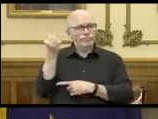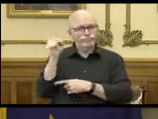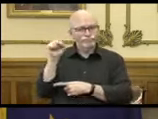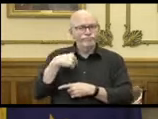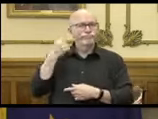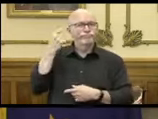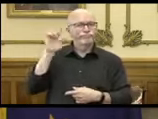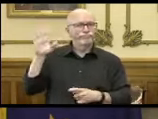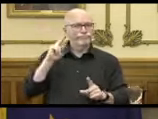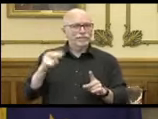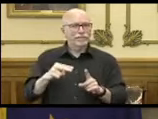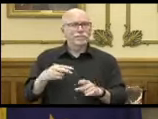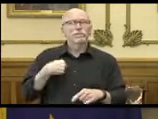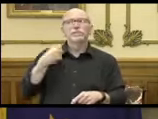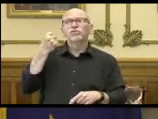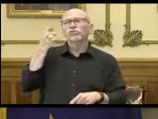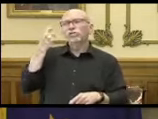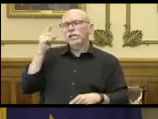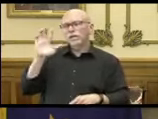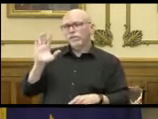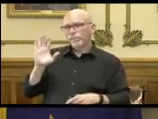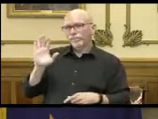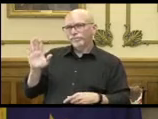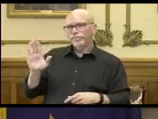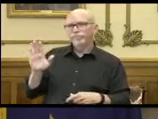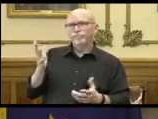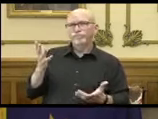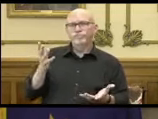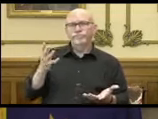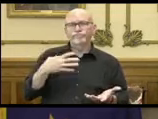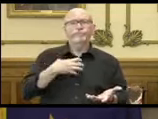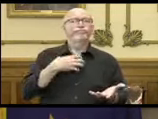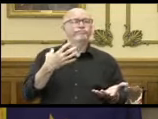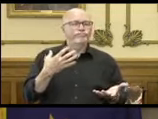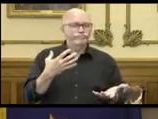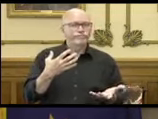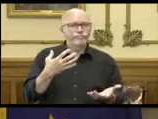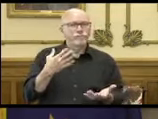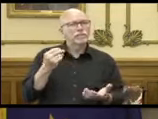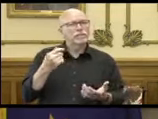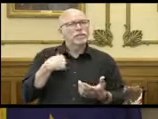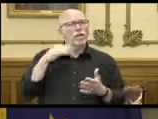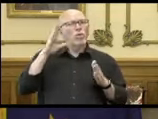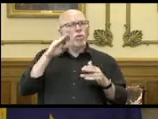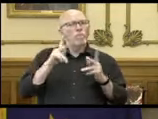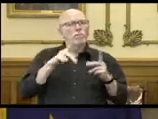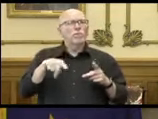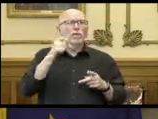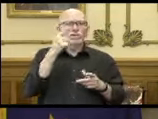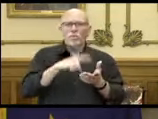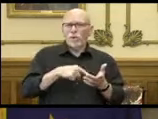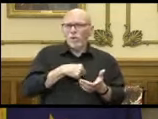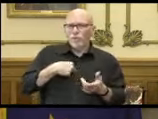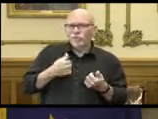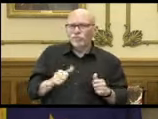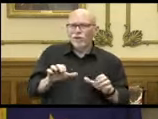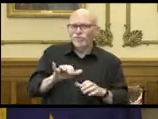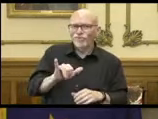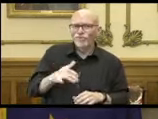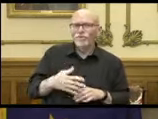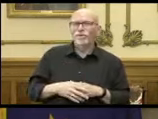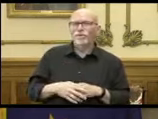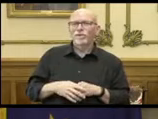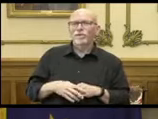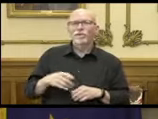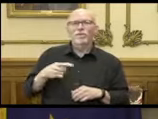understand their perspective. I understand and I hope that folks can understand where we're coming from is